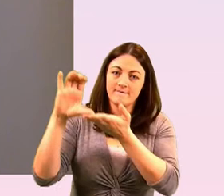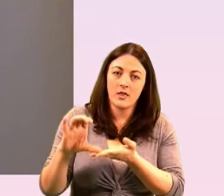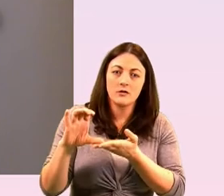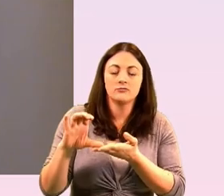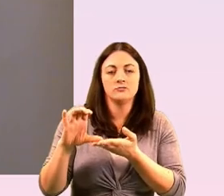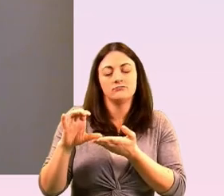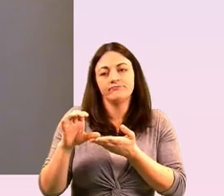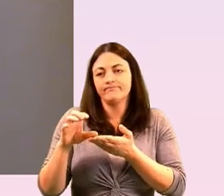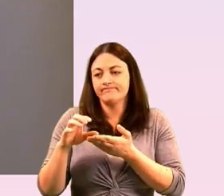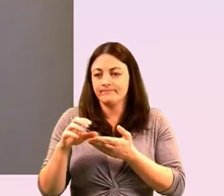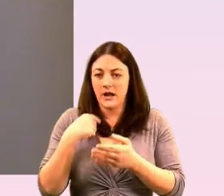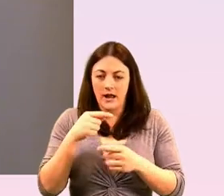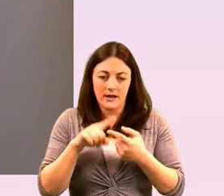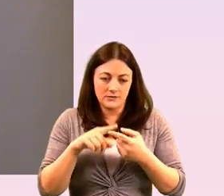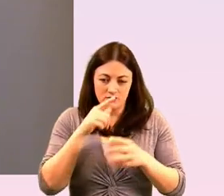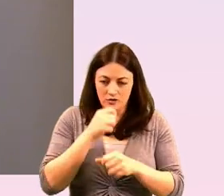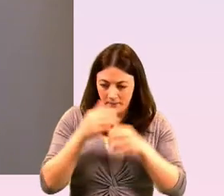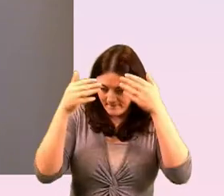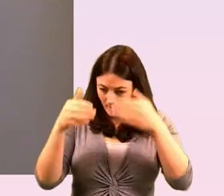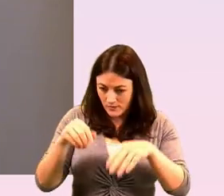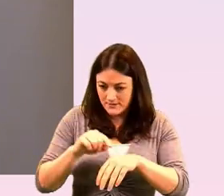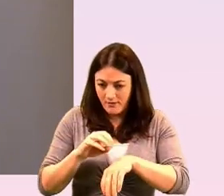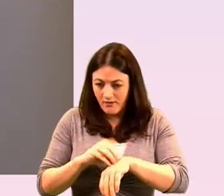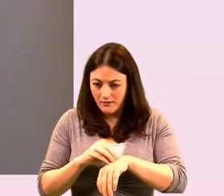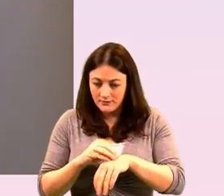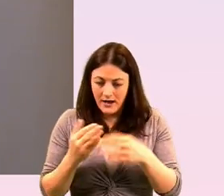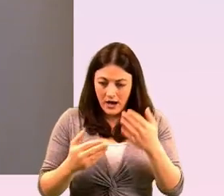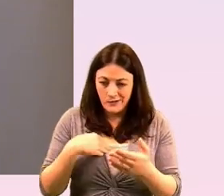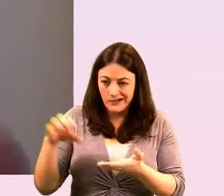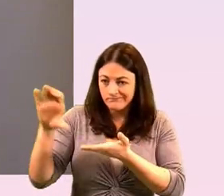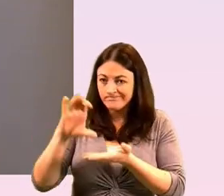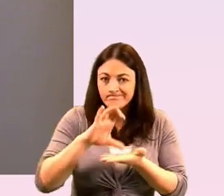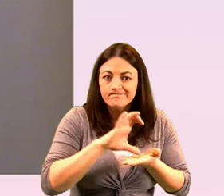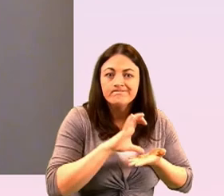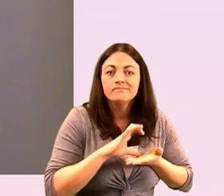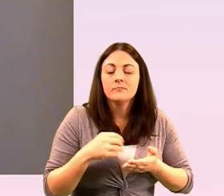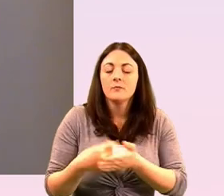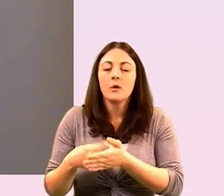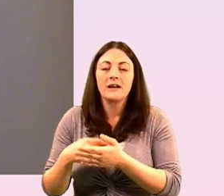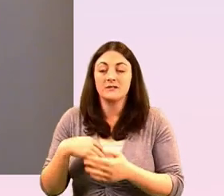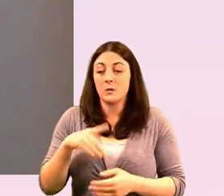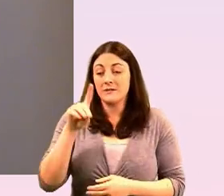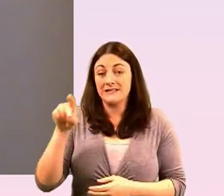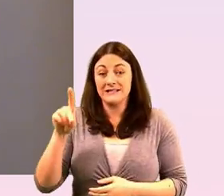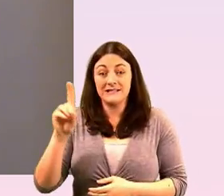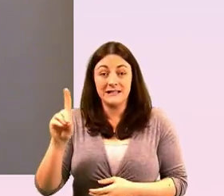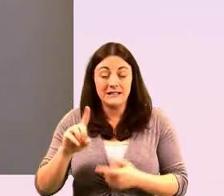the the kind of meditation around that i think that one of the things and um both denise and granja have touched on really two big